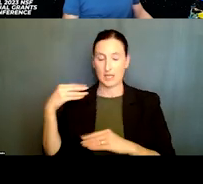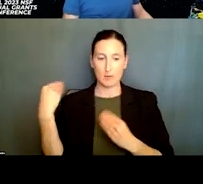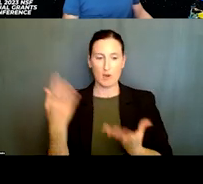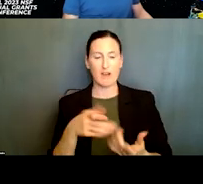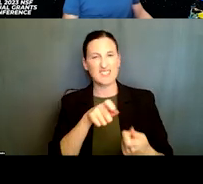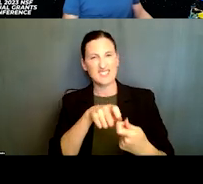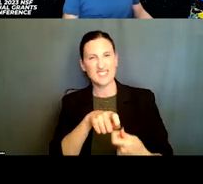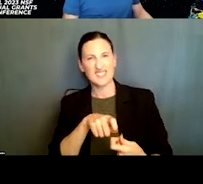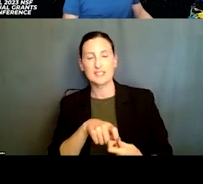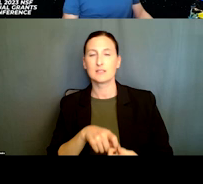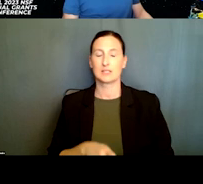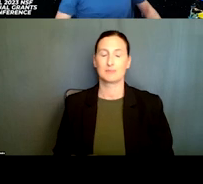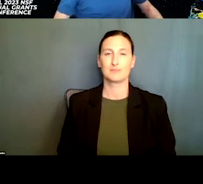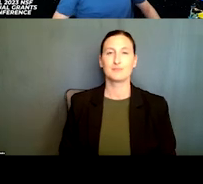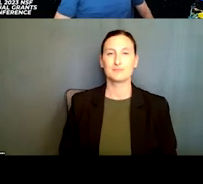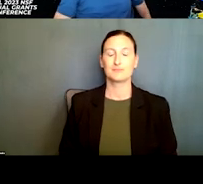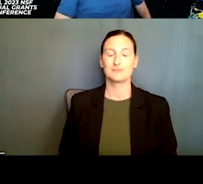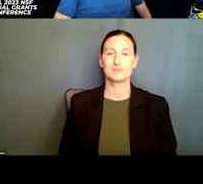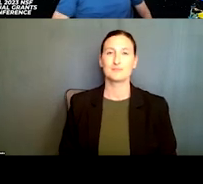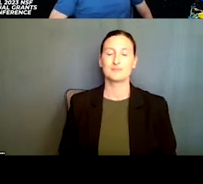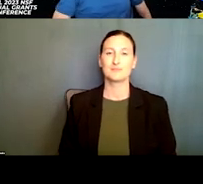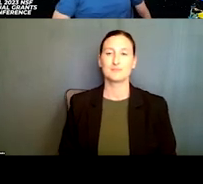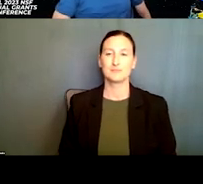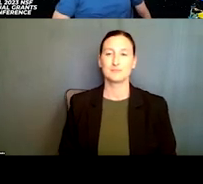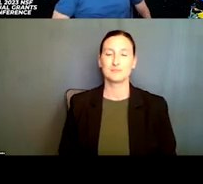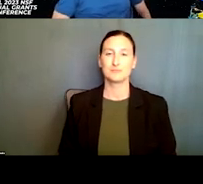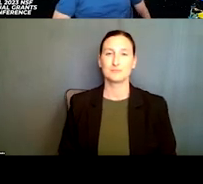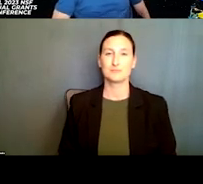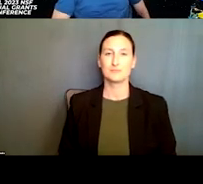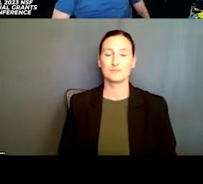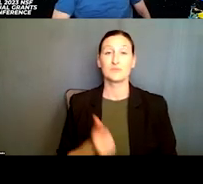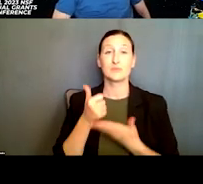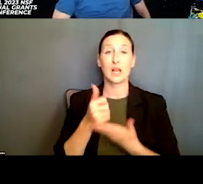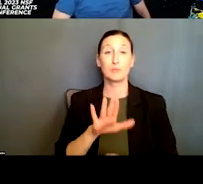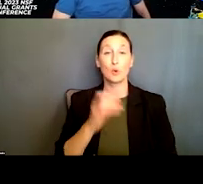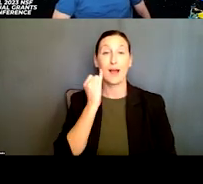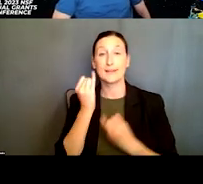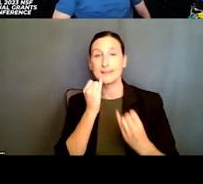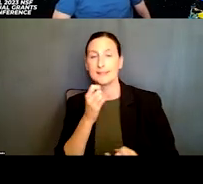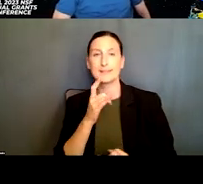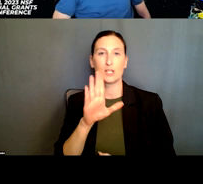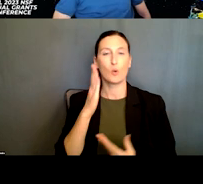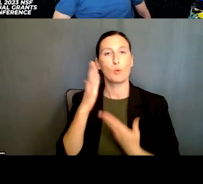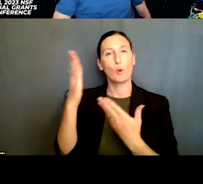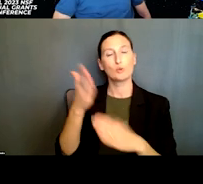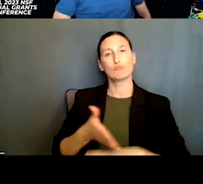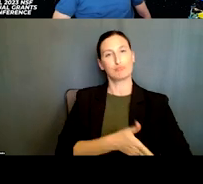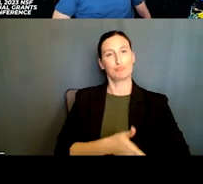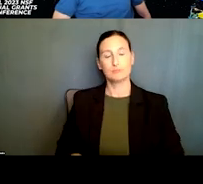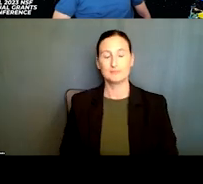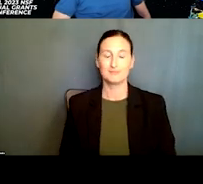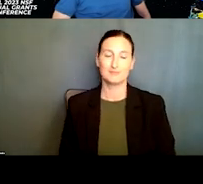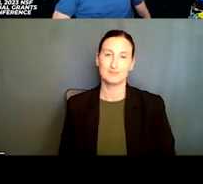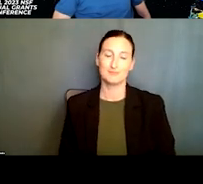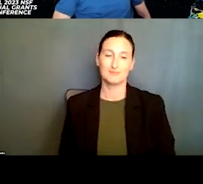detail and more nuanced feedback about, um, uh, the ideas and the discussion that took place, uh, in the review of that